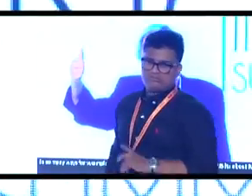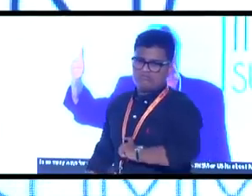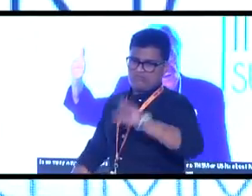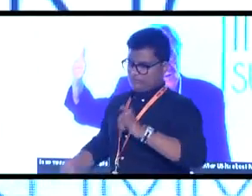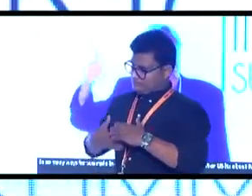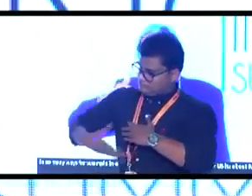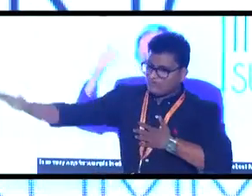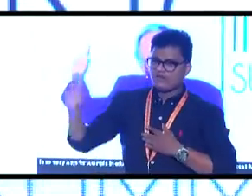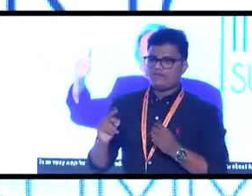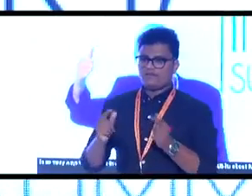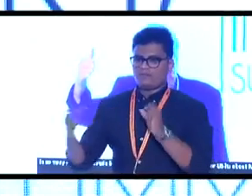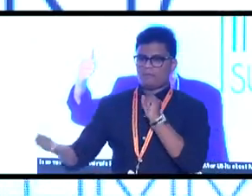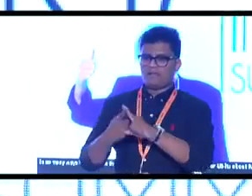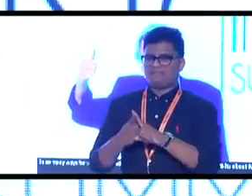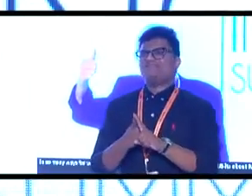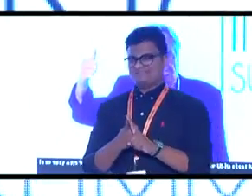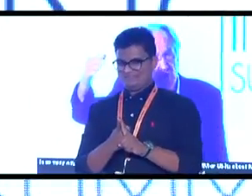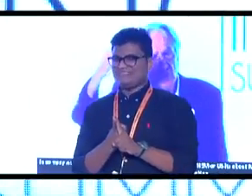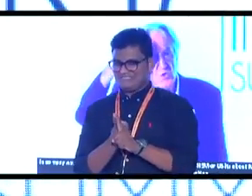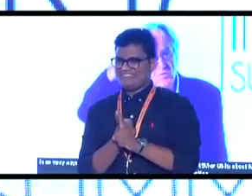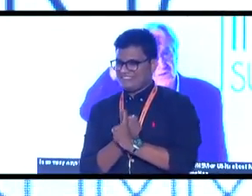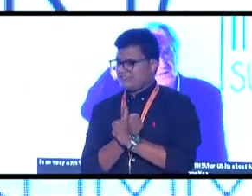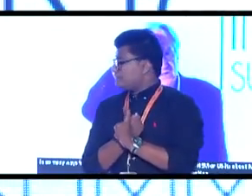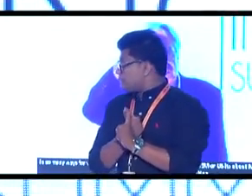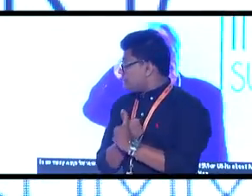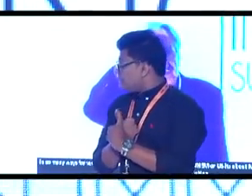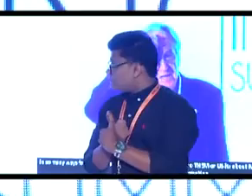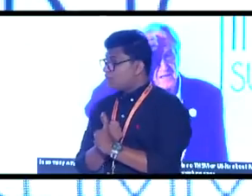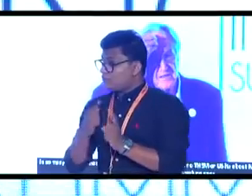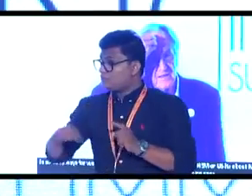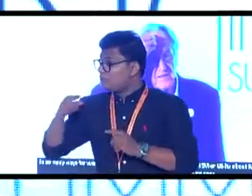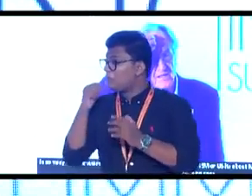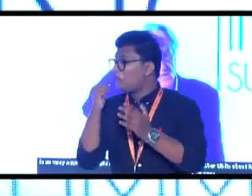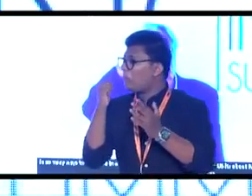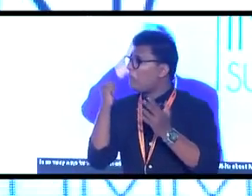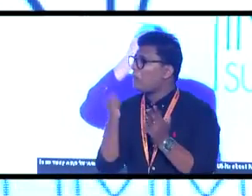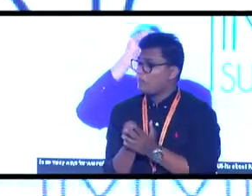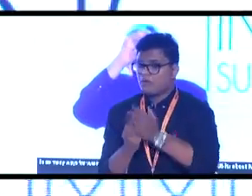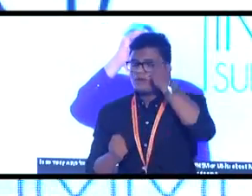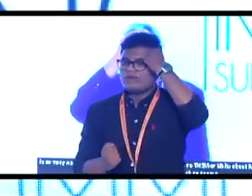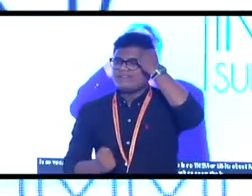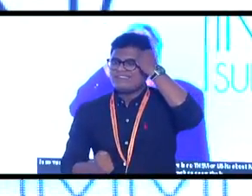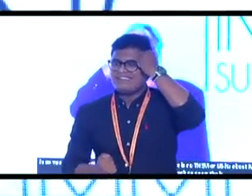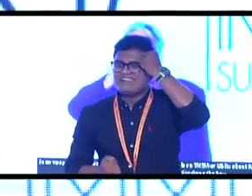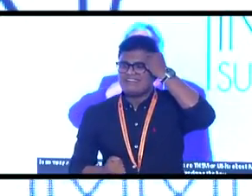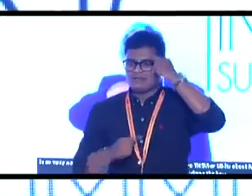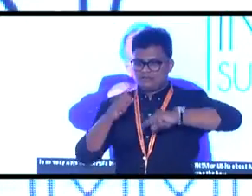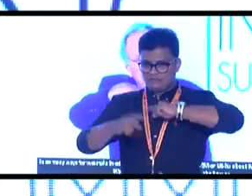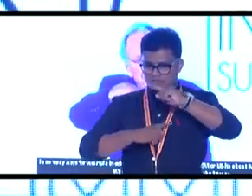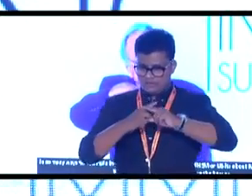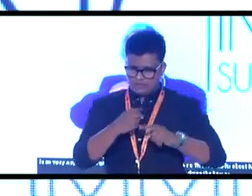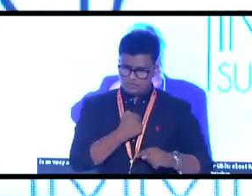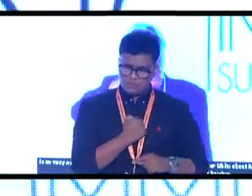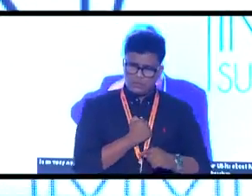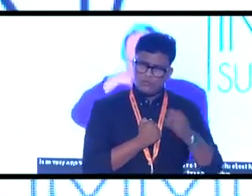you must think about your design,